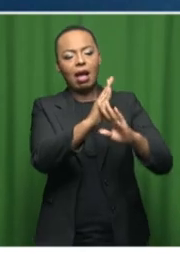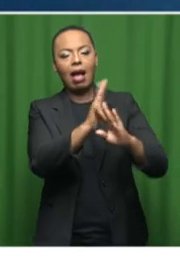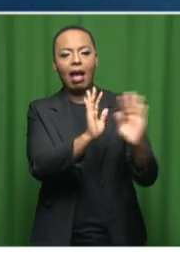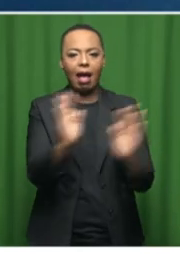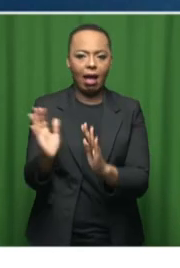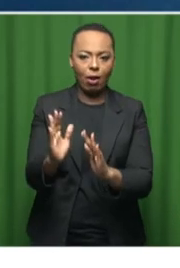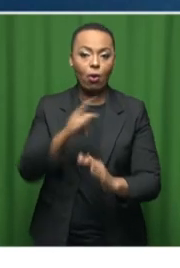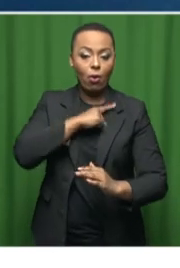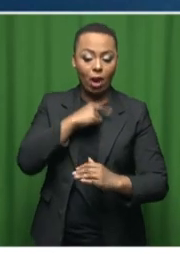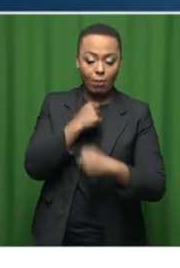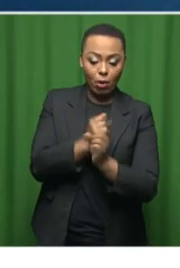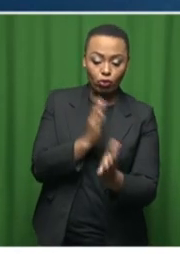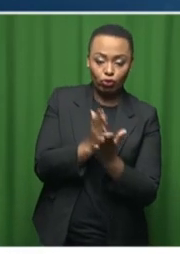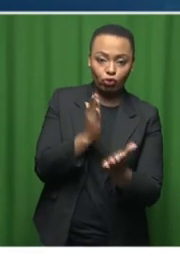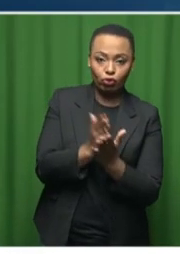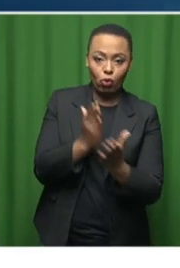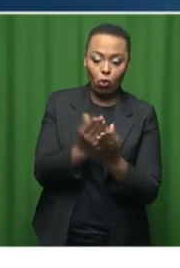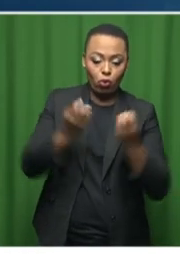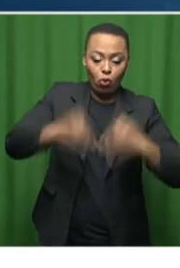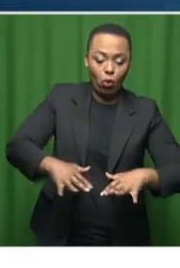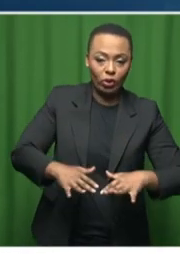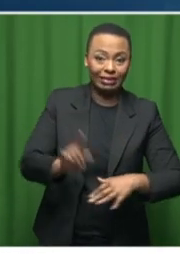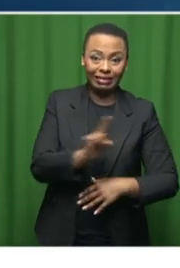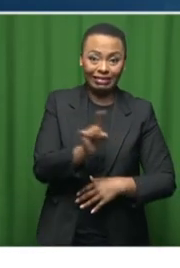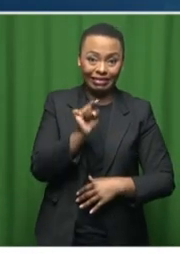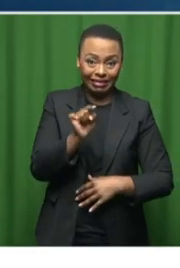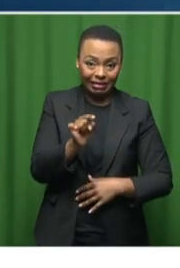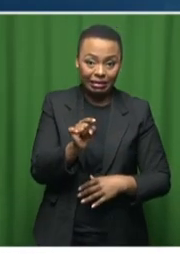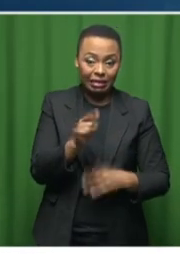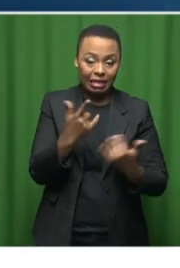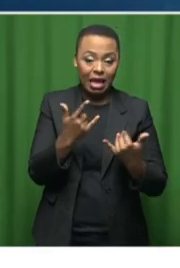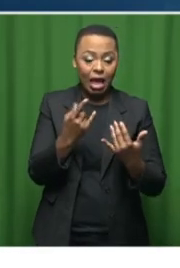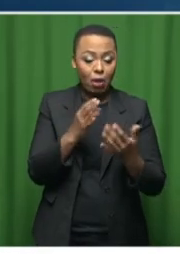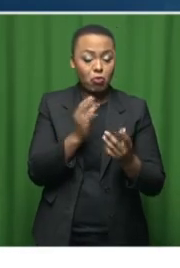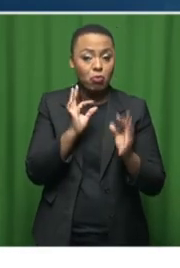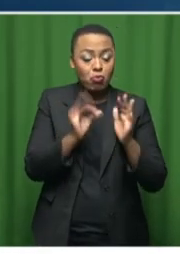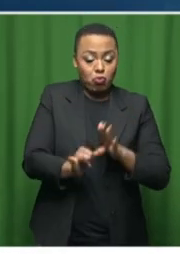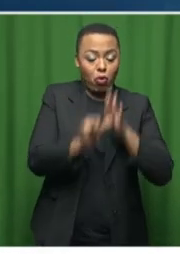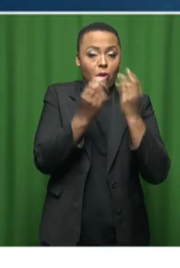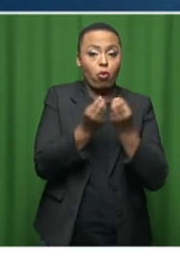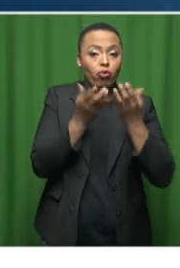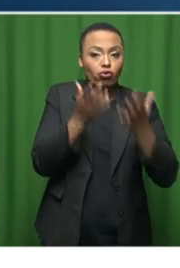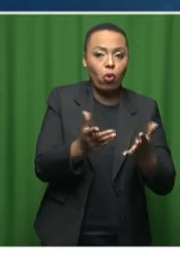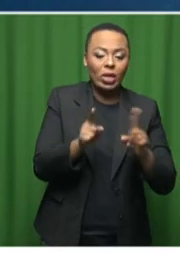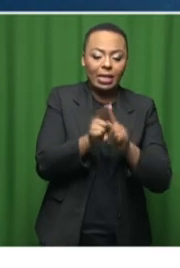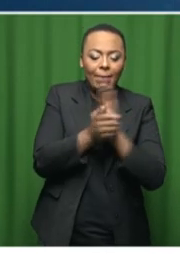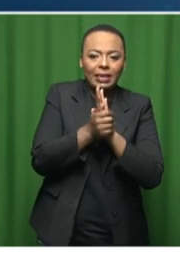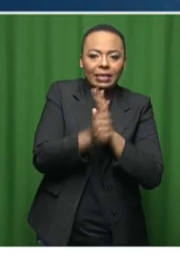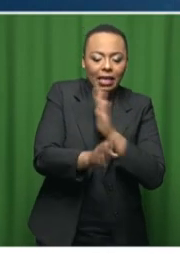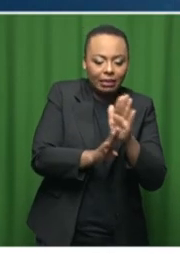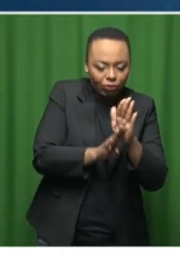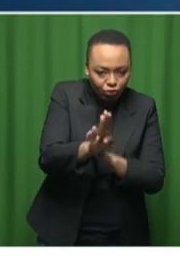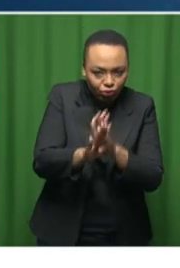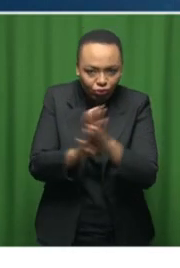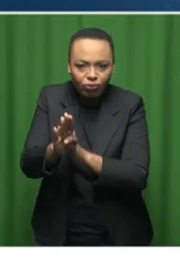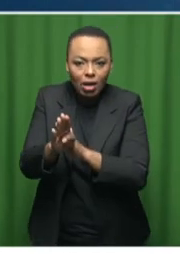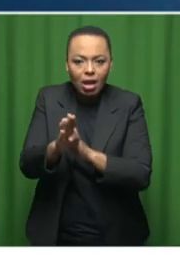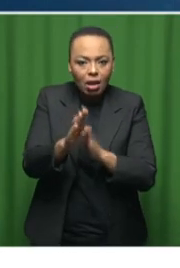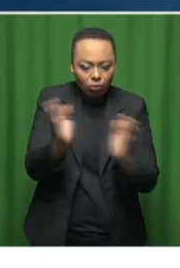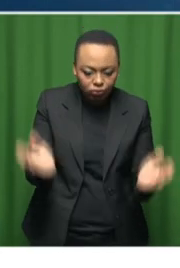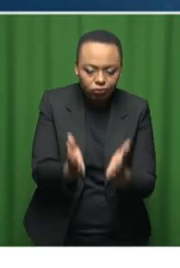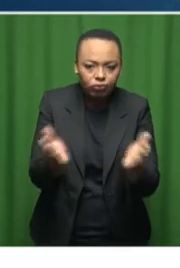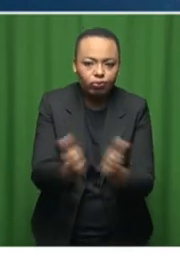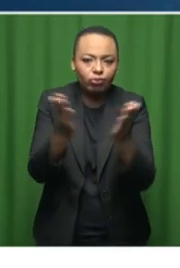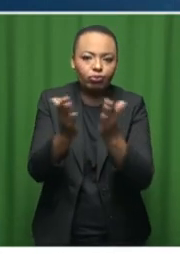make sure that we don't lose skills and that there is continuous skills transfer happening so that we